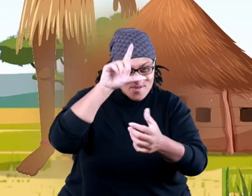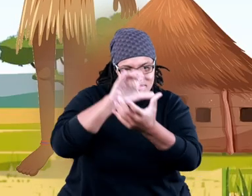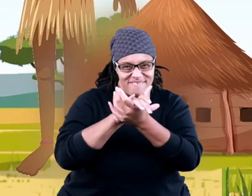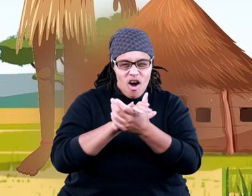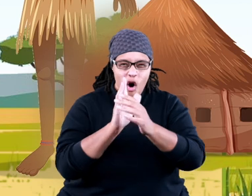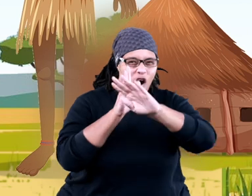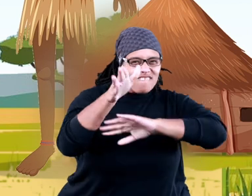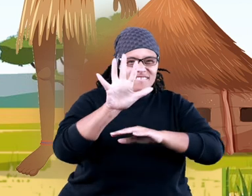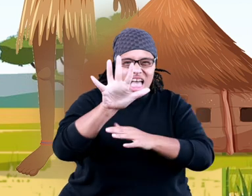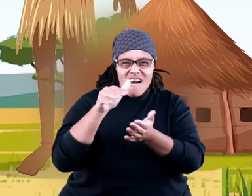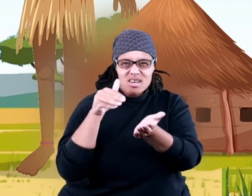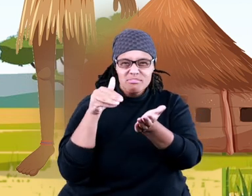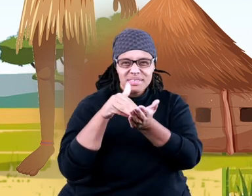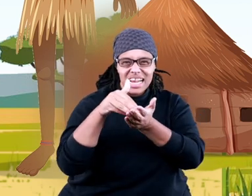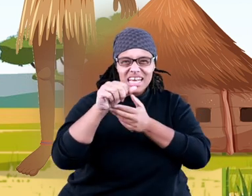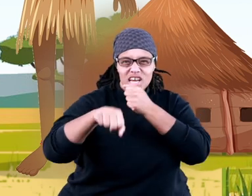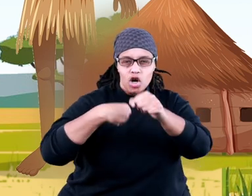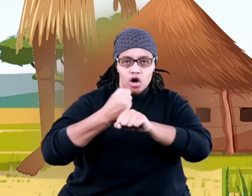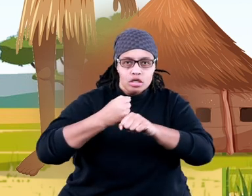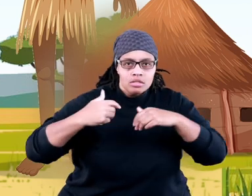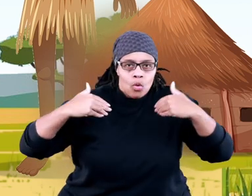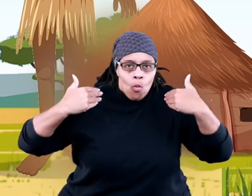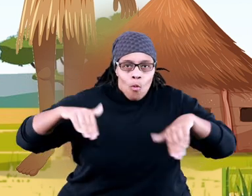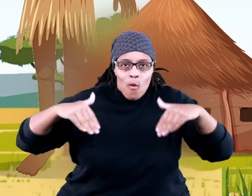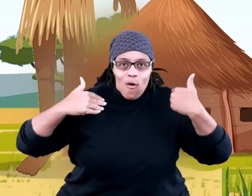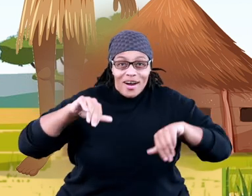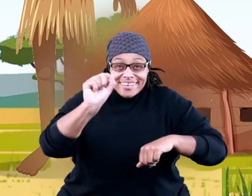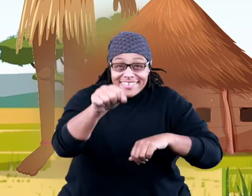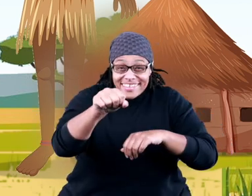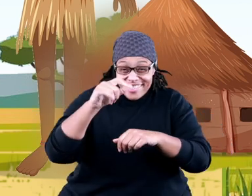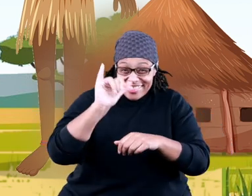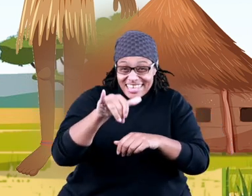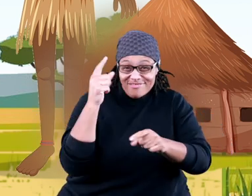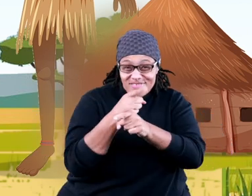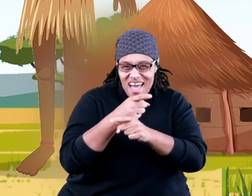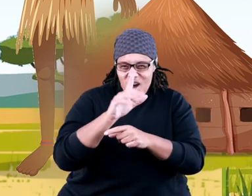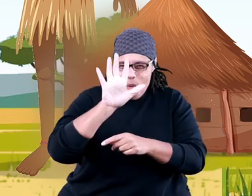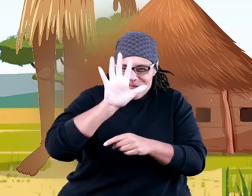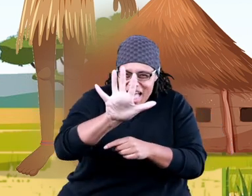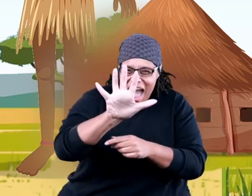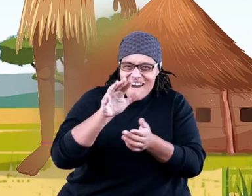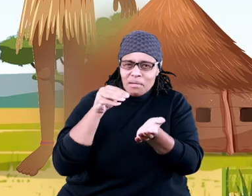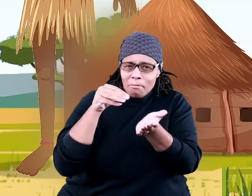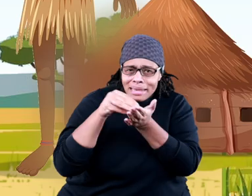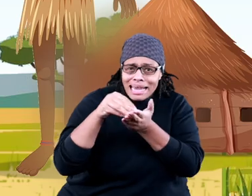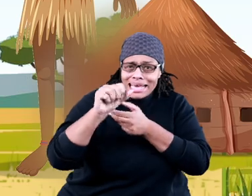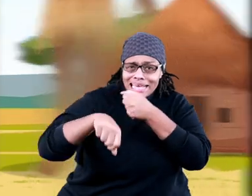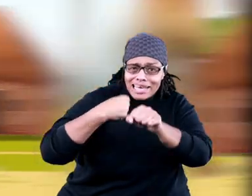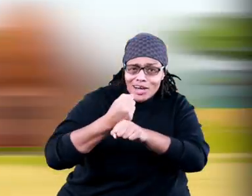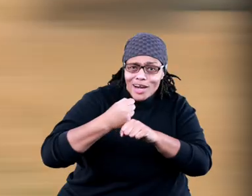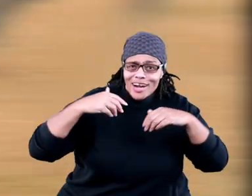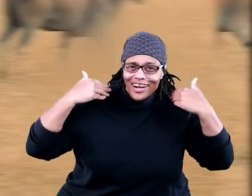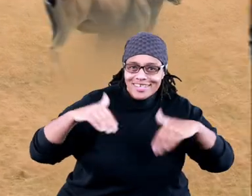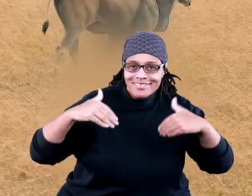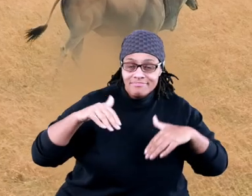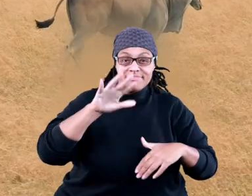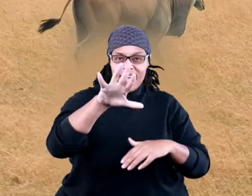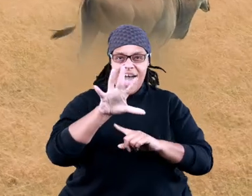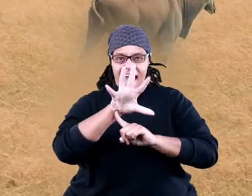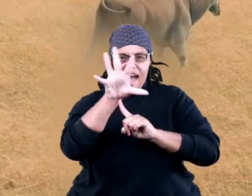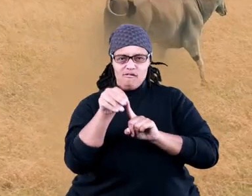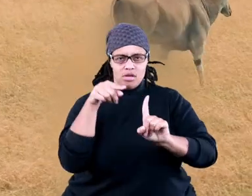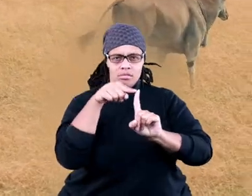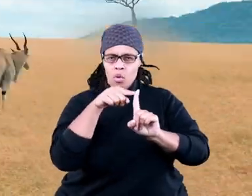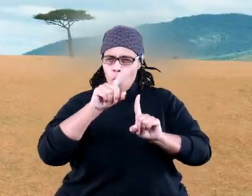you believe over 5 million years? That's right, 5 million years! The